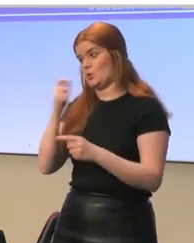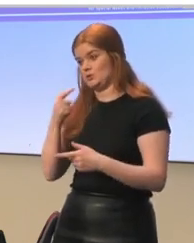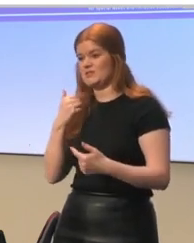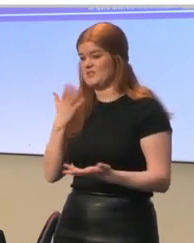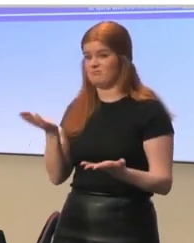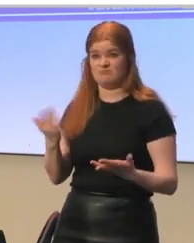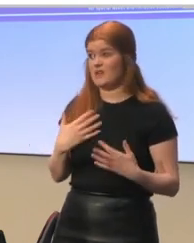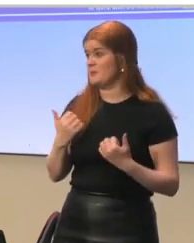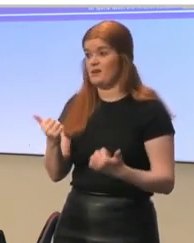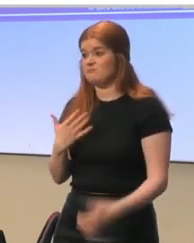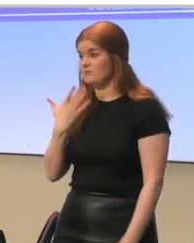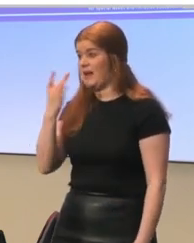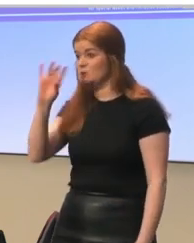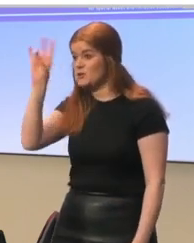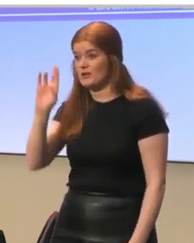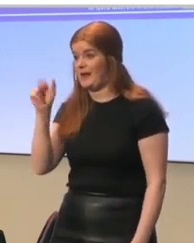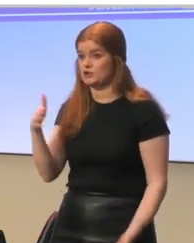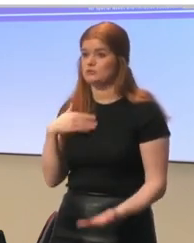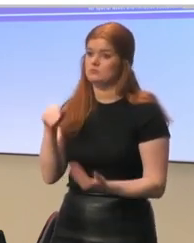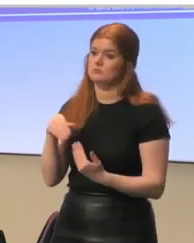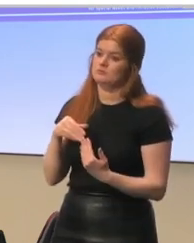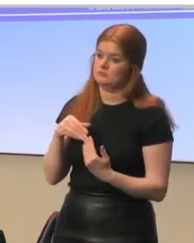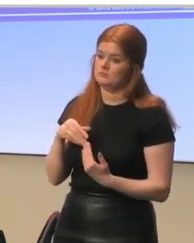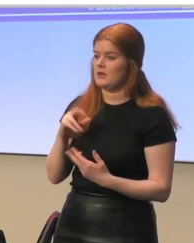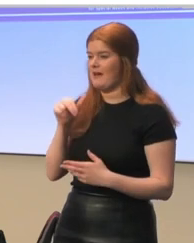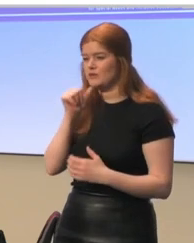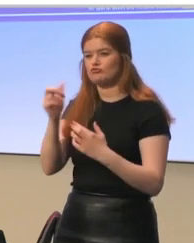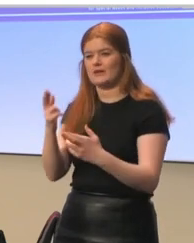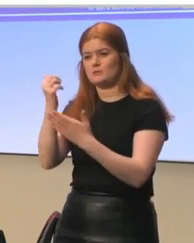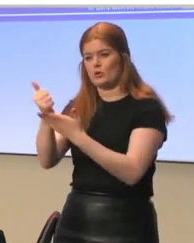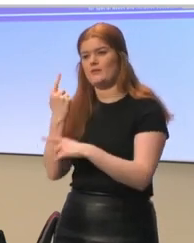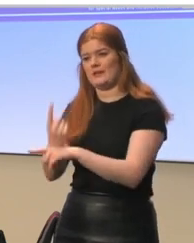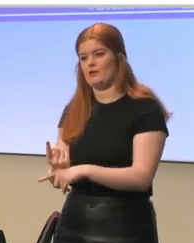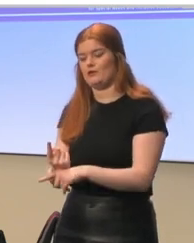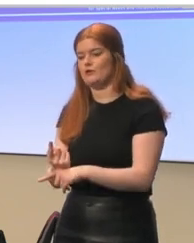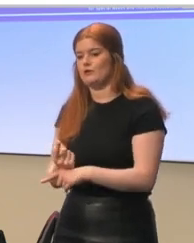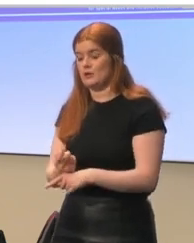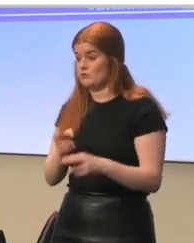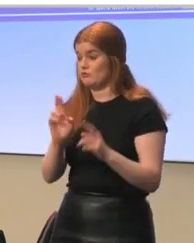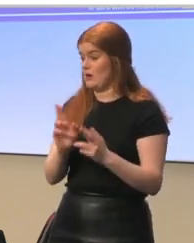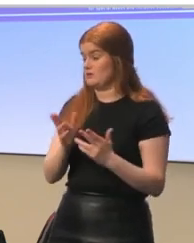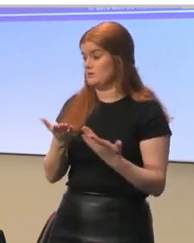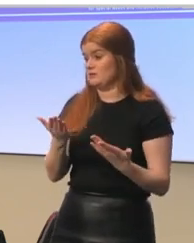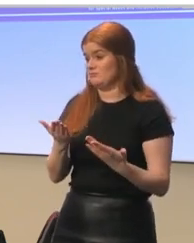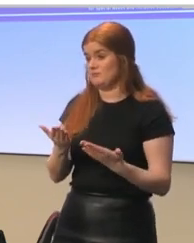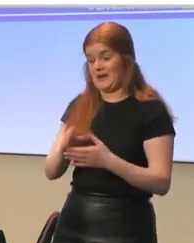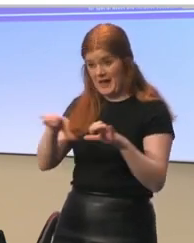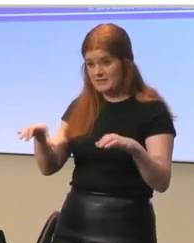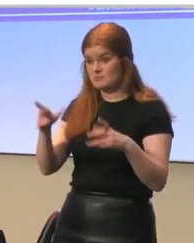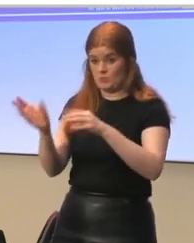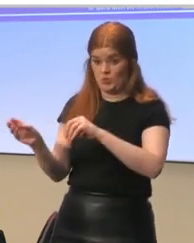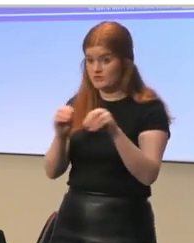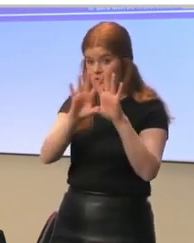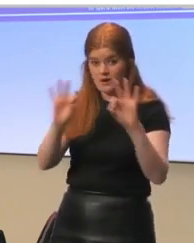They were not able to ask questions. They didn't have the support they needed. You know, even though the lessons were online